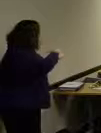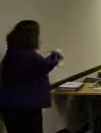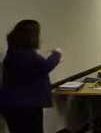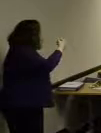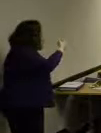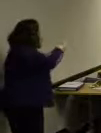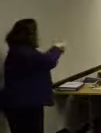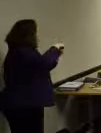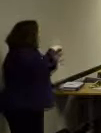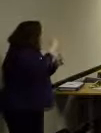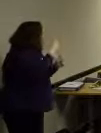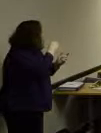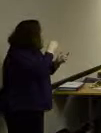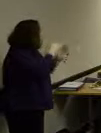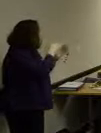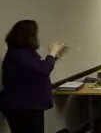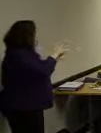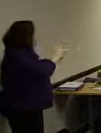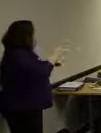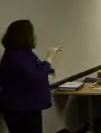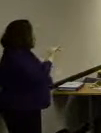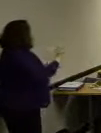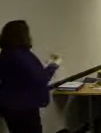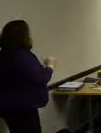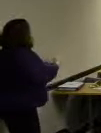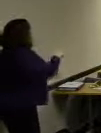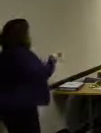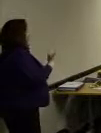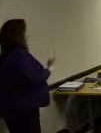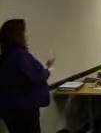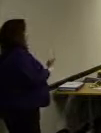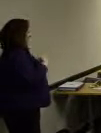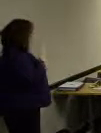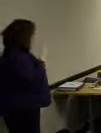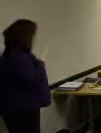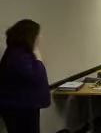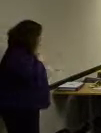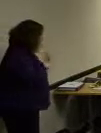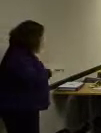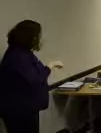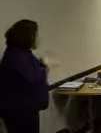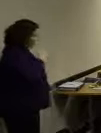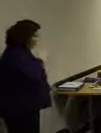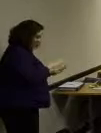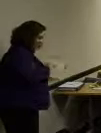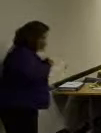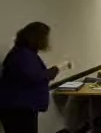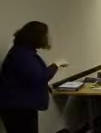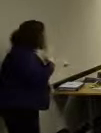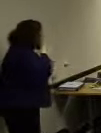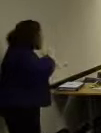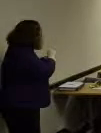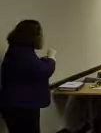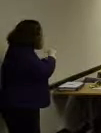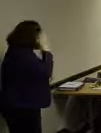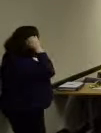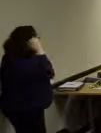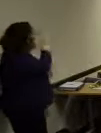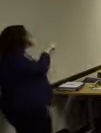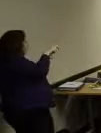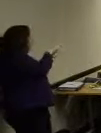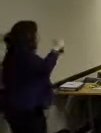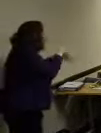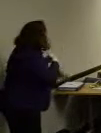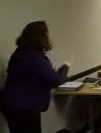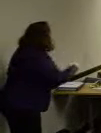And I'll go in and we'll discuss it. We'll discuss their strengths and weaknesses through the interview. So, you know, I say, oh, you know, really you said